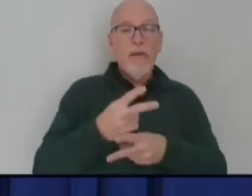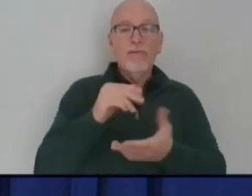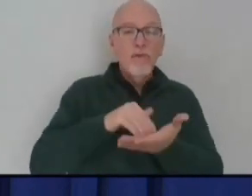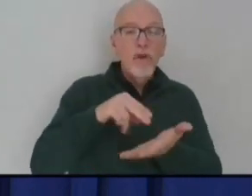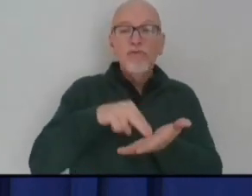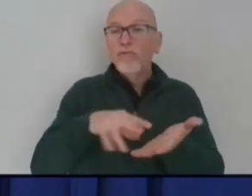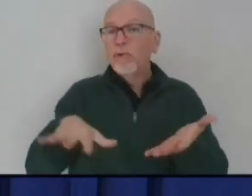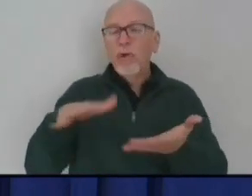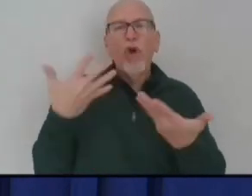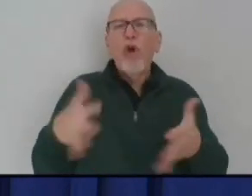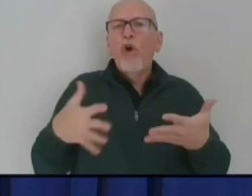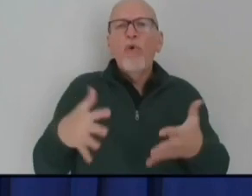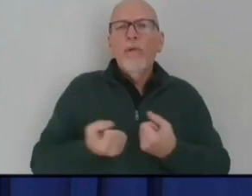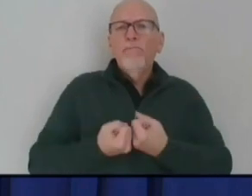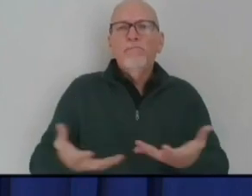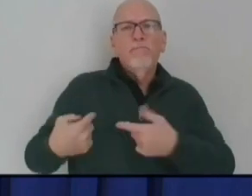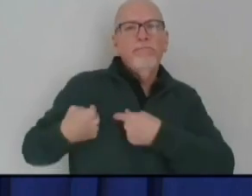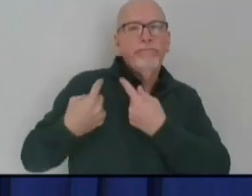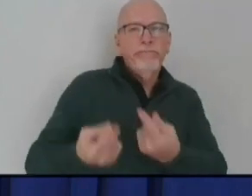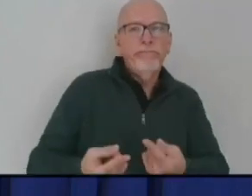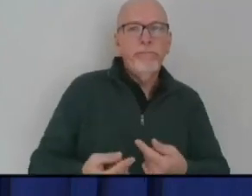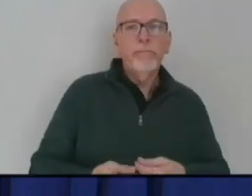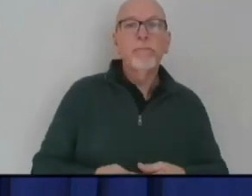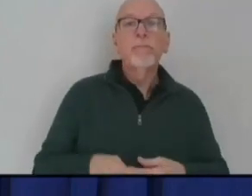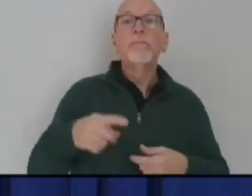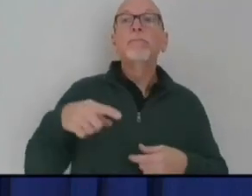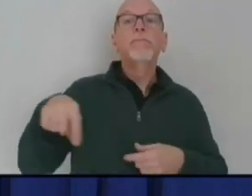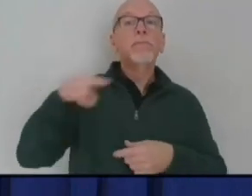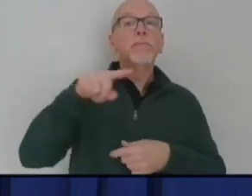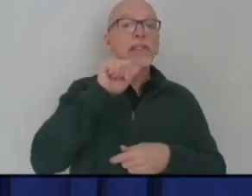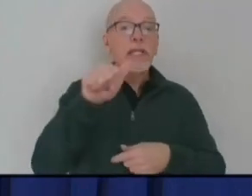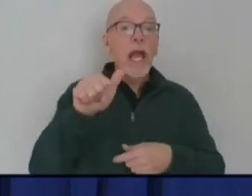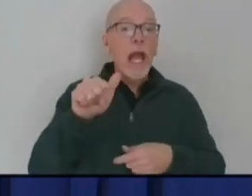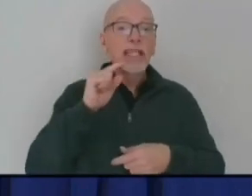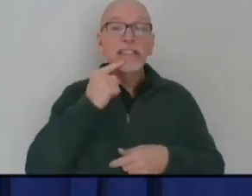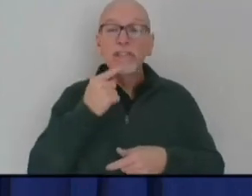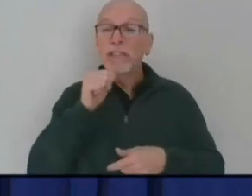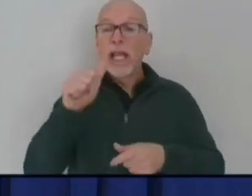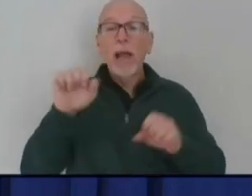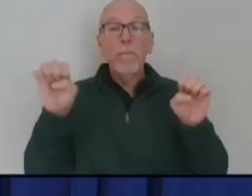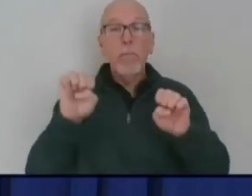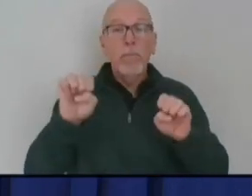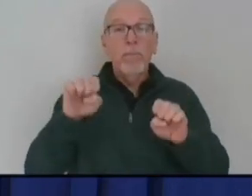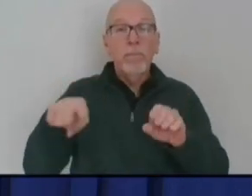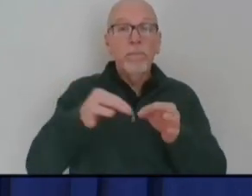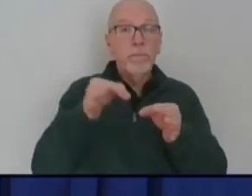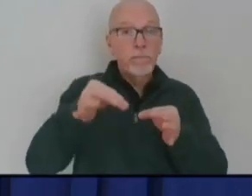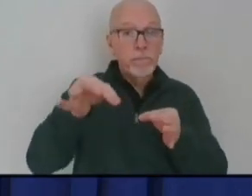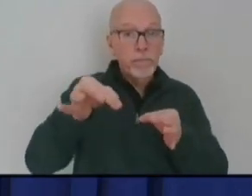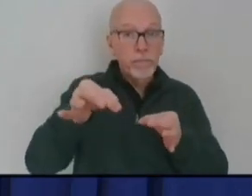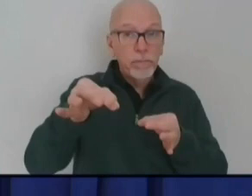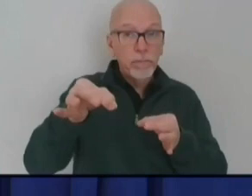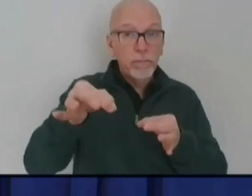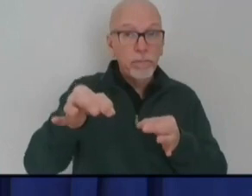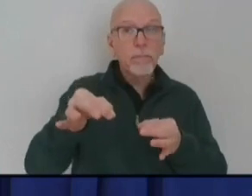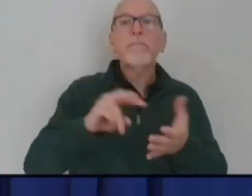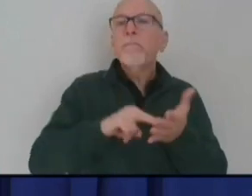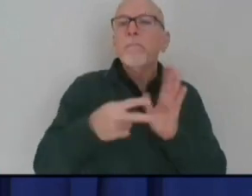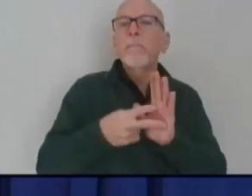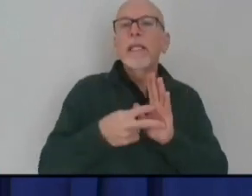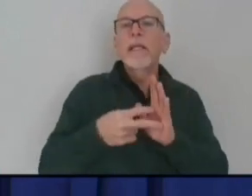By postponing non-emergent procedures done in an inpatient setting, we will be able to free up